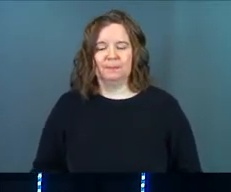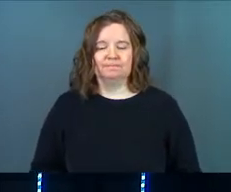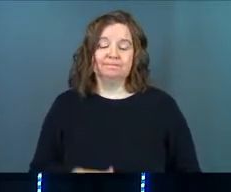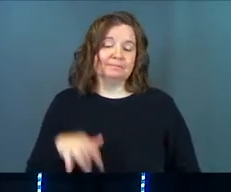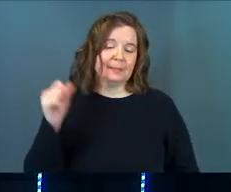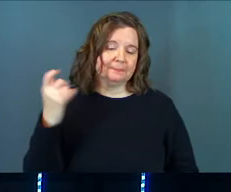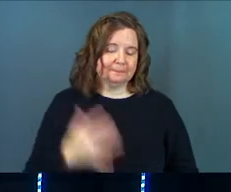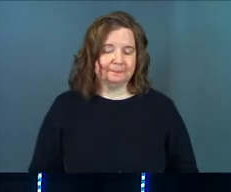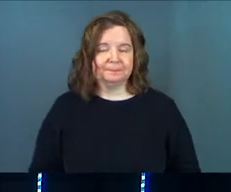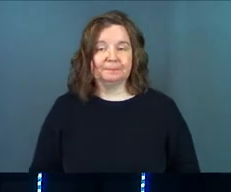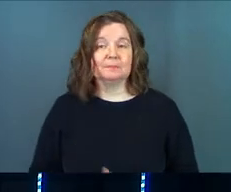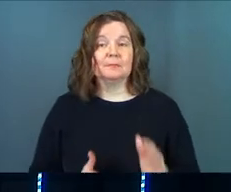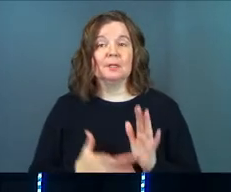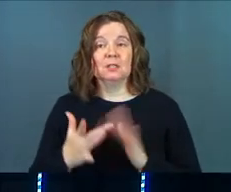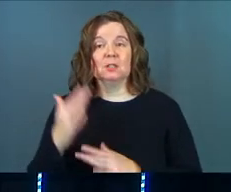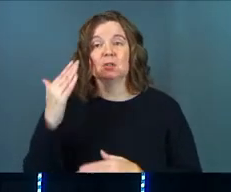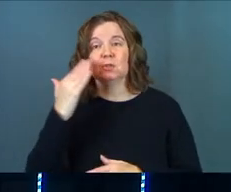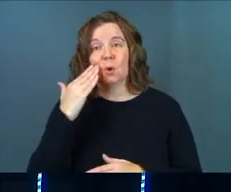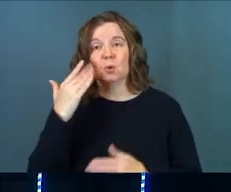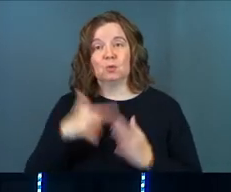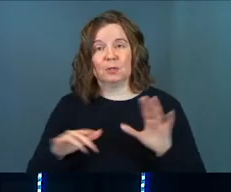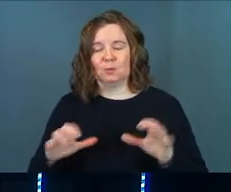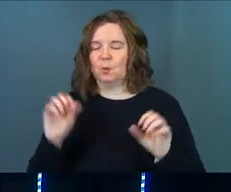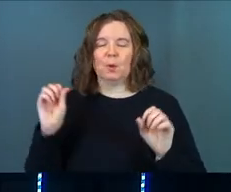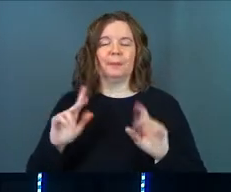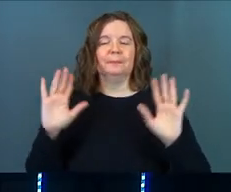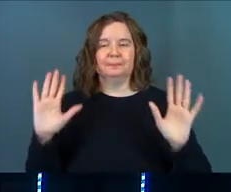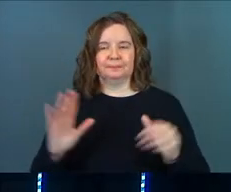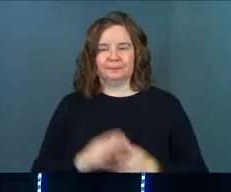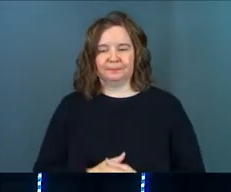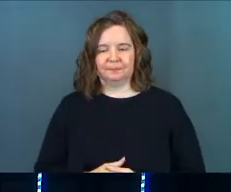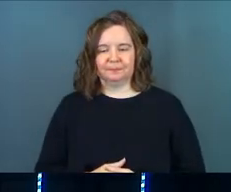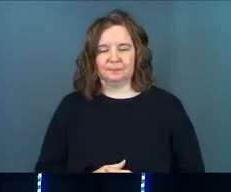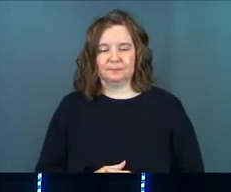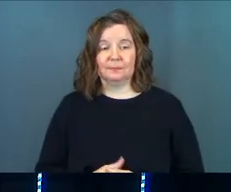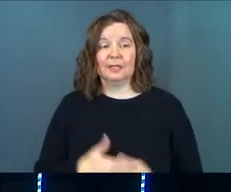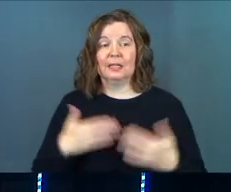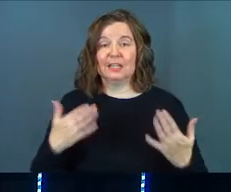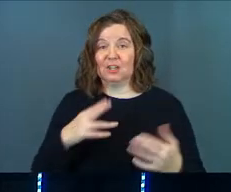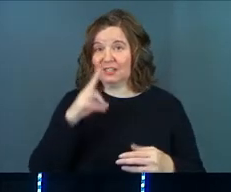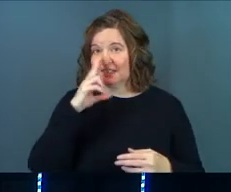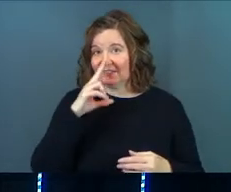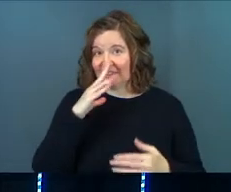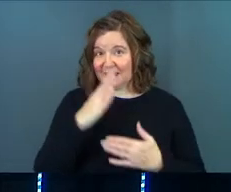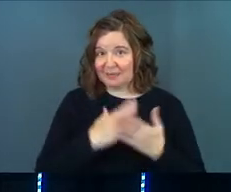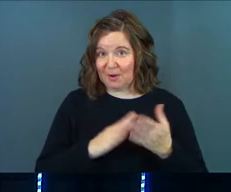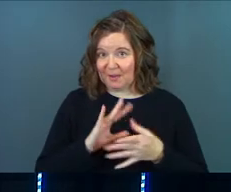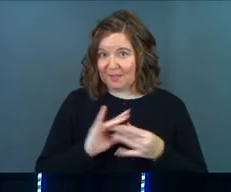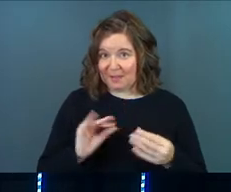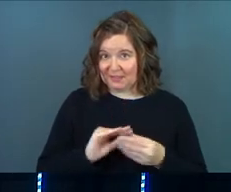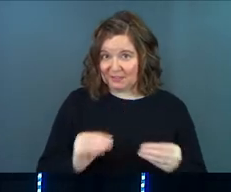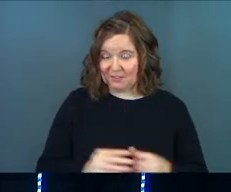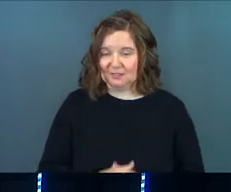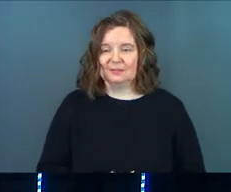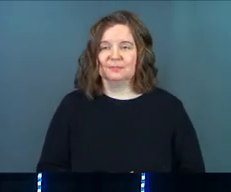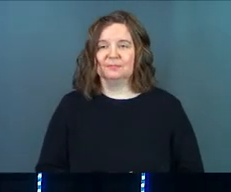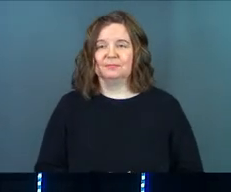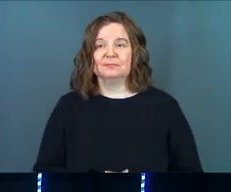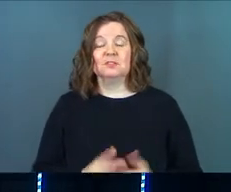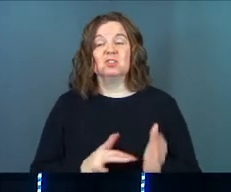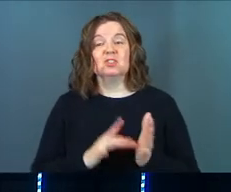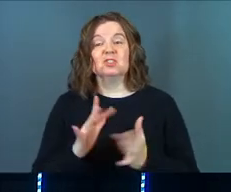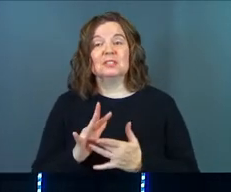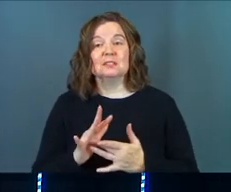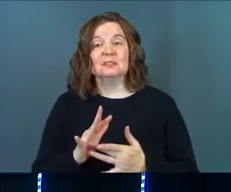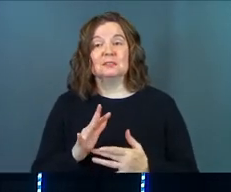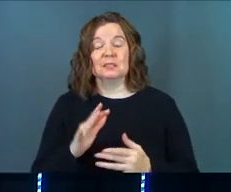Yeah. Jesus knows what he's doing. Okay. And here's the funniest part of the passage. So